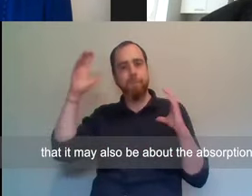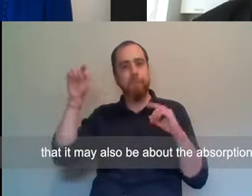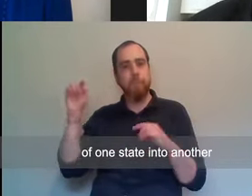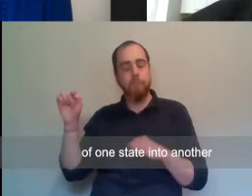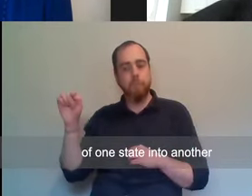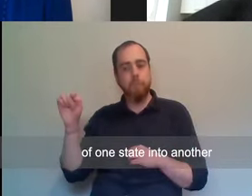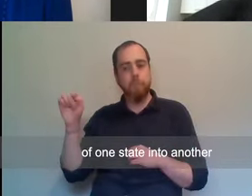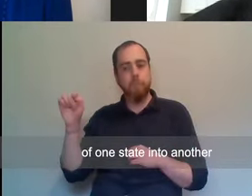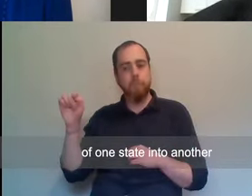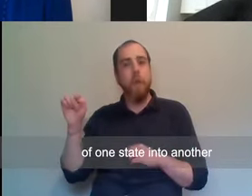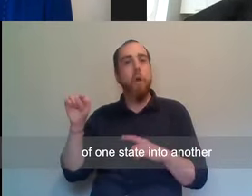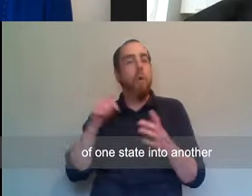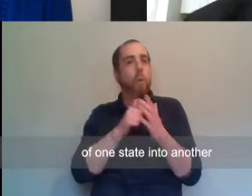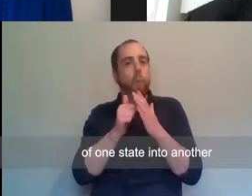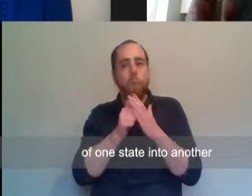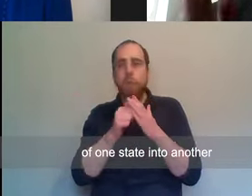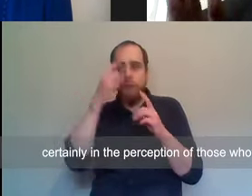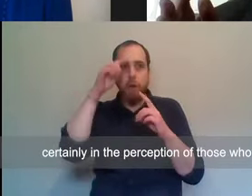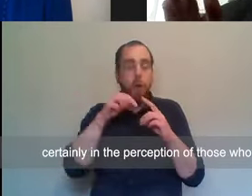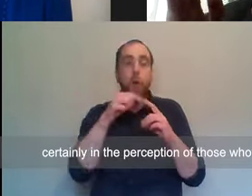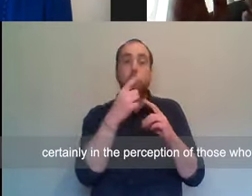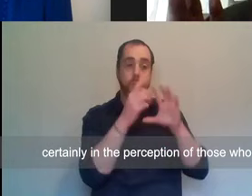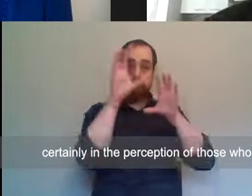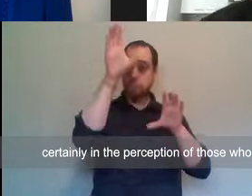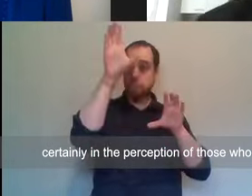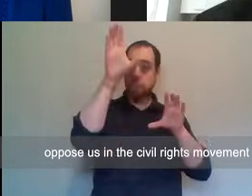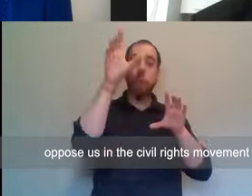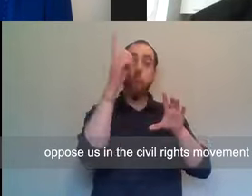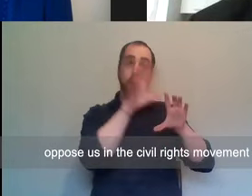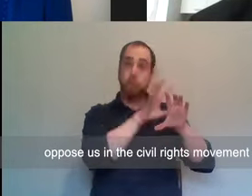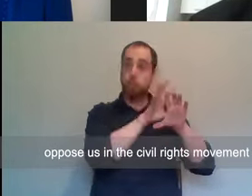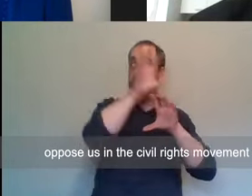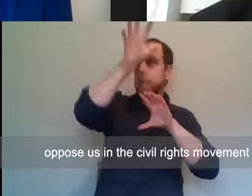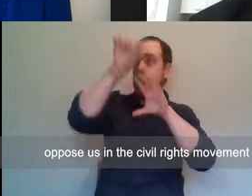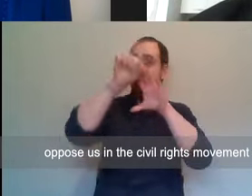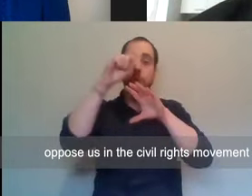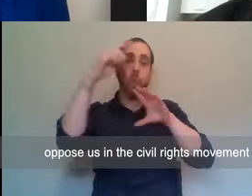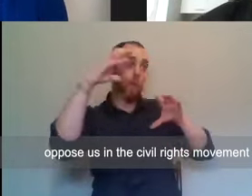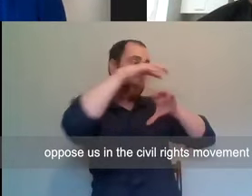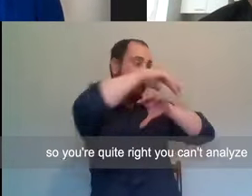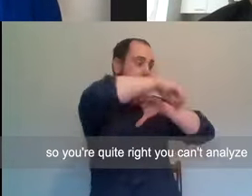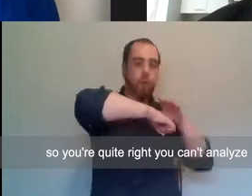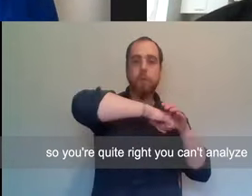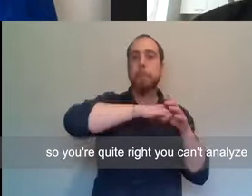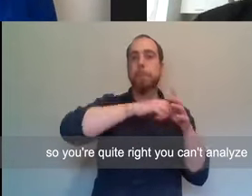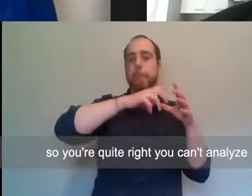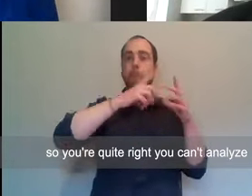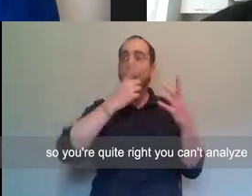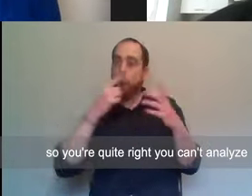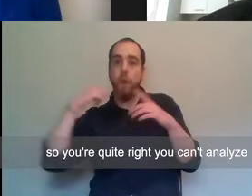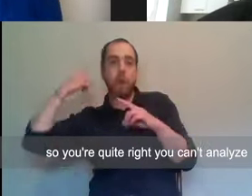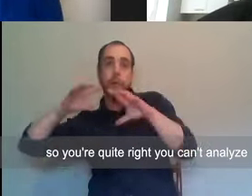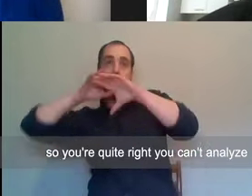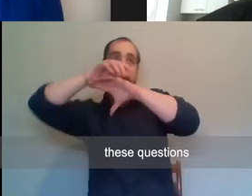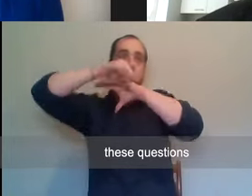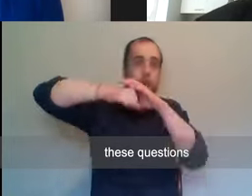one state into another, certainly in the perception of those who oppose us in the civil rights movement. So you're quite right, you can't analyse